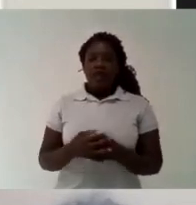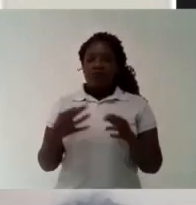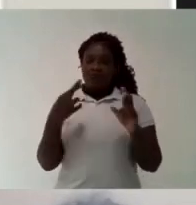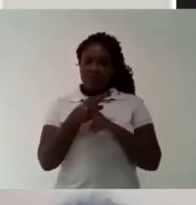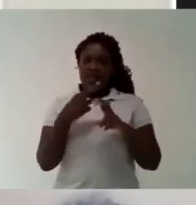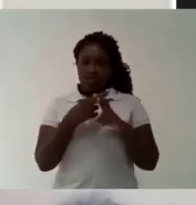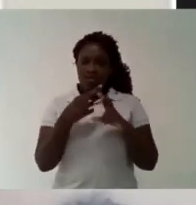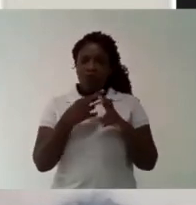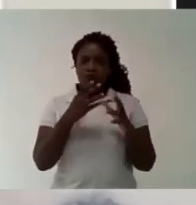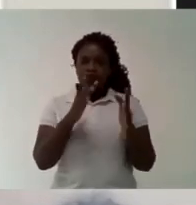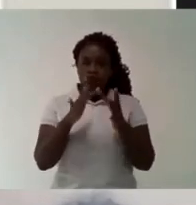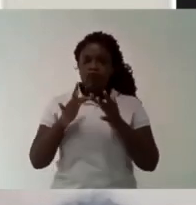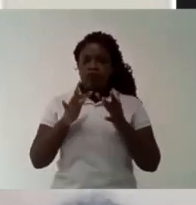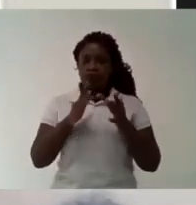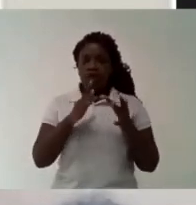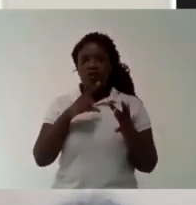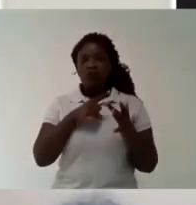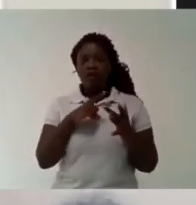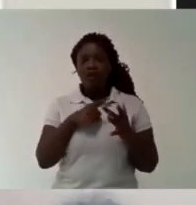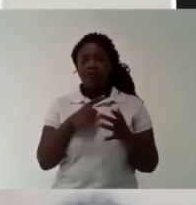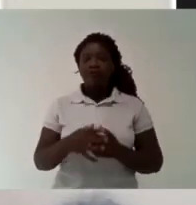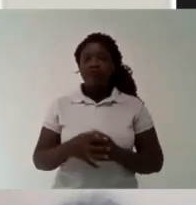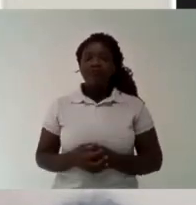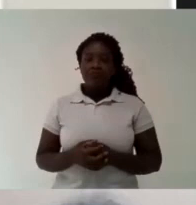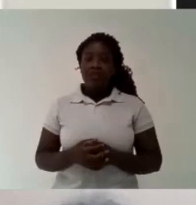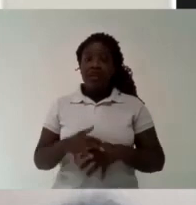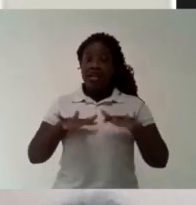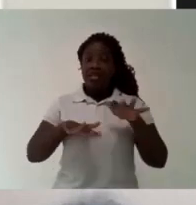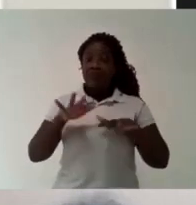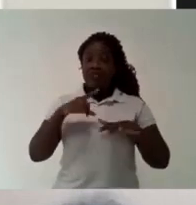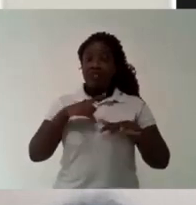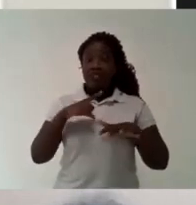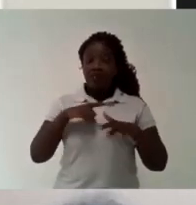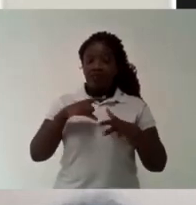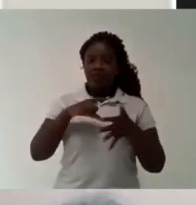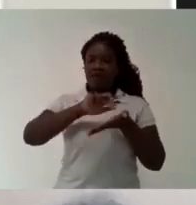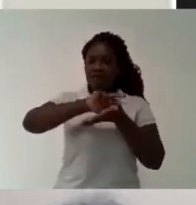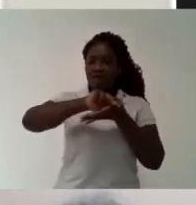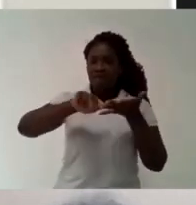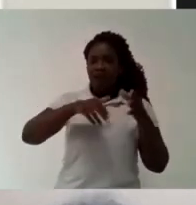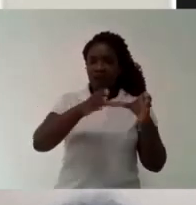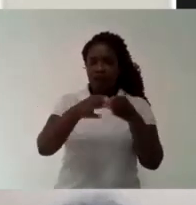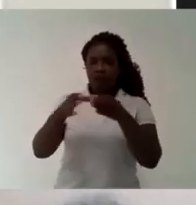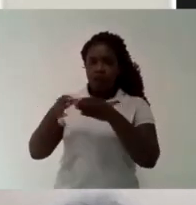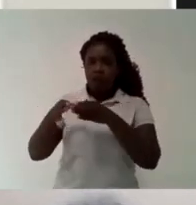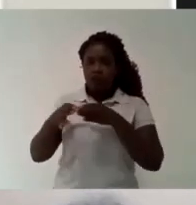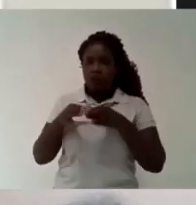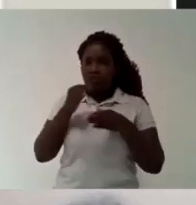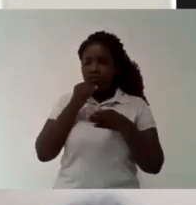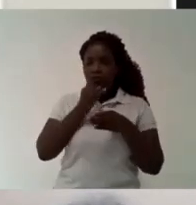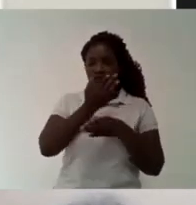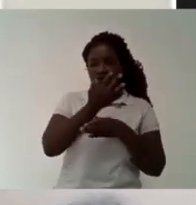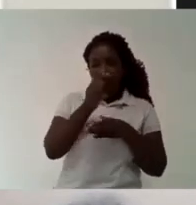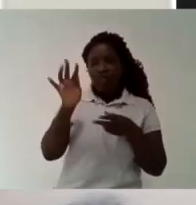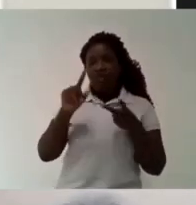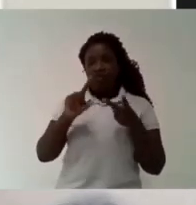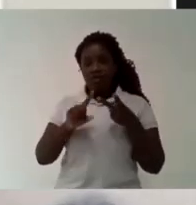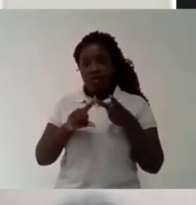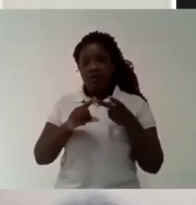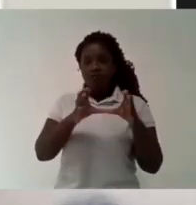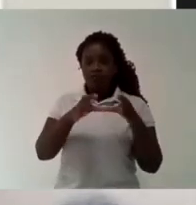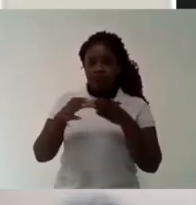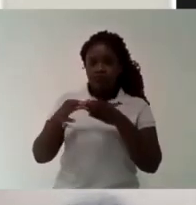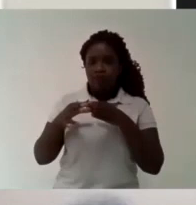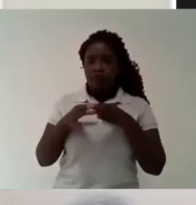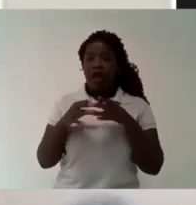Our headquarters in Rio de Janeiro In the first place that the military